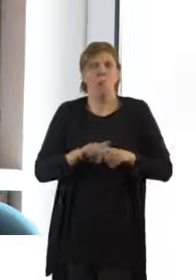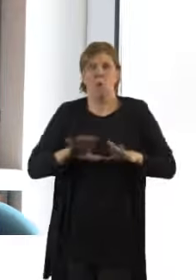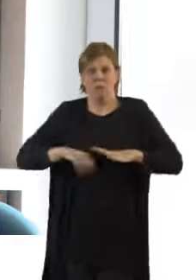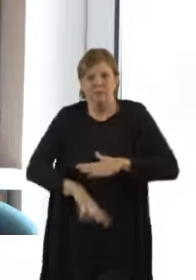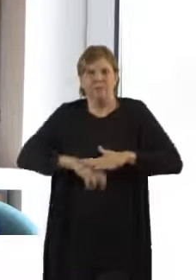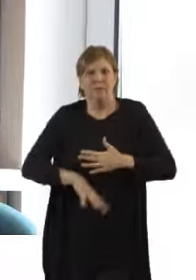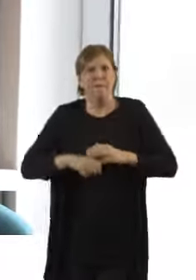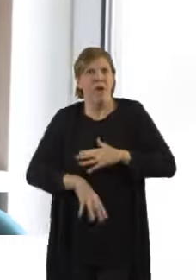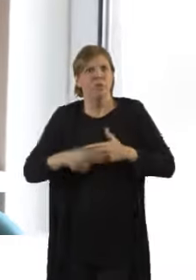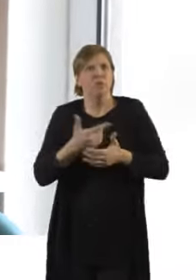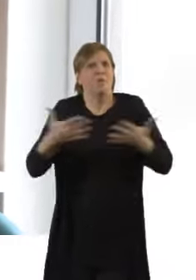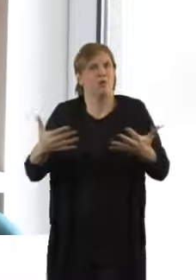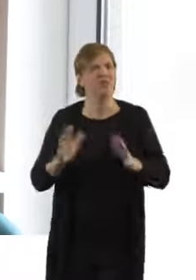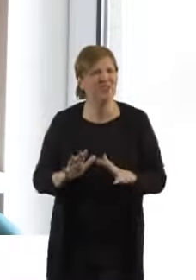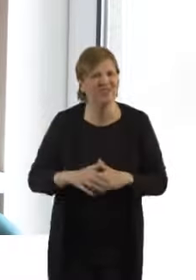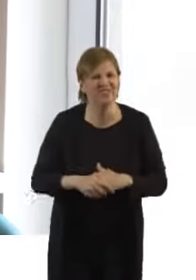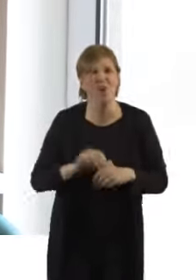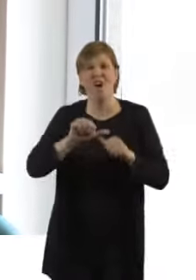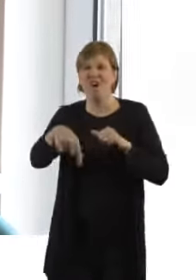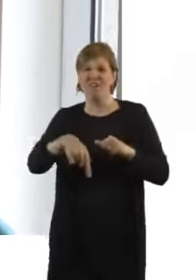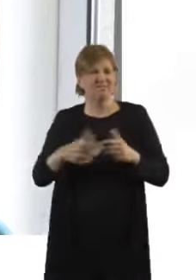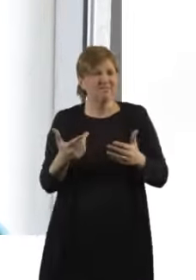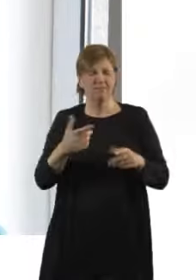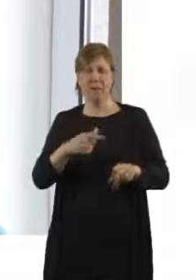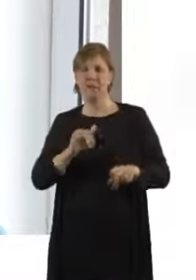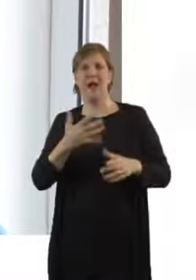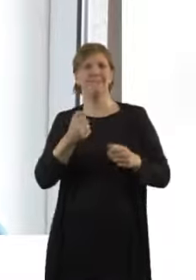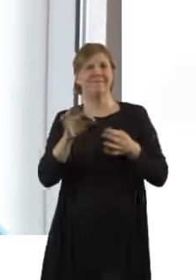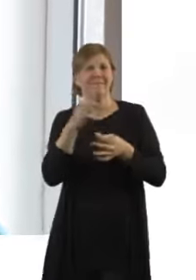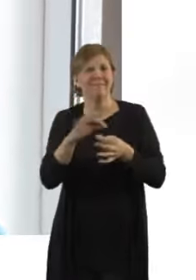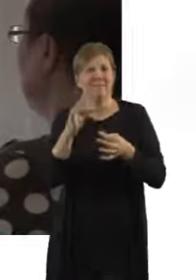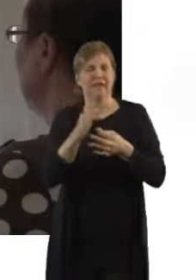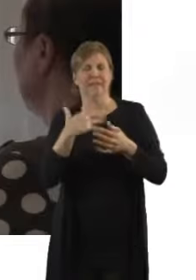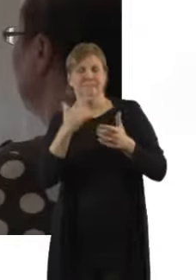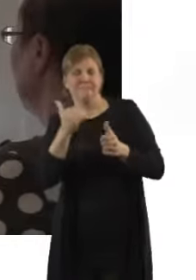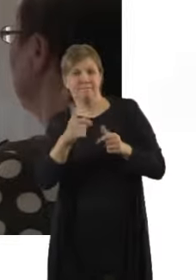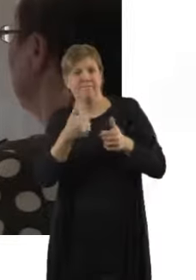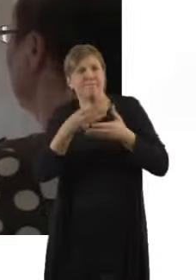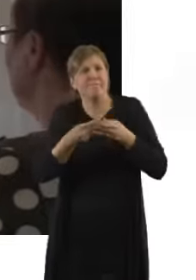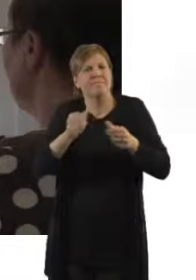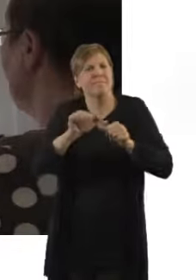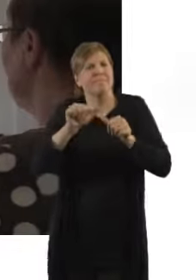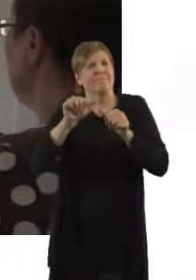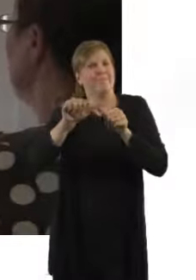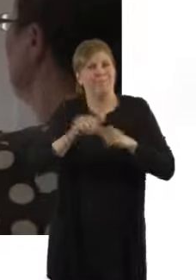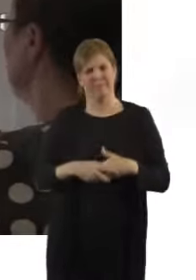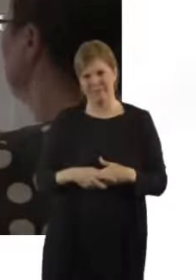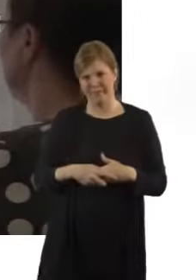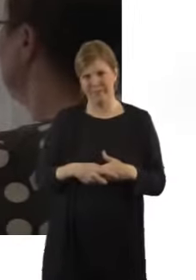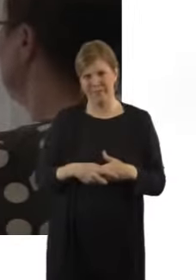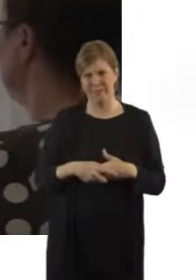After that, if she requires any stitches, that will be done. Mum will be offered a light snack.